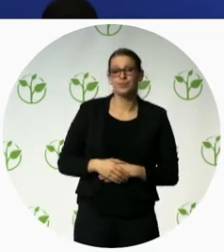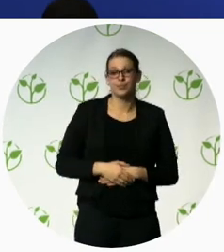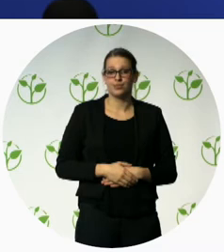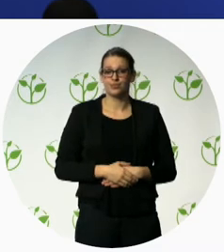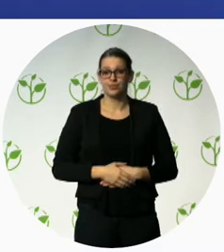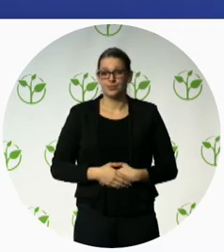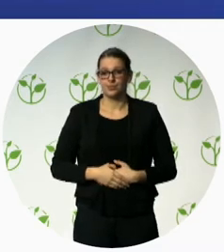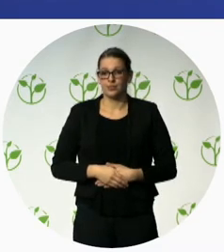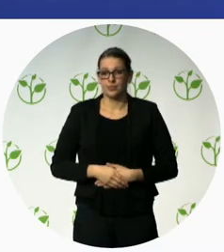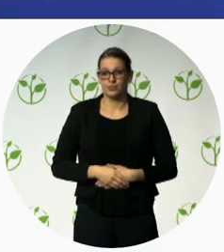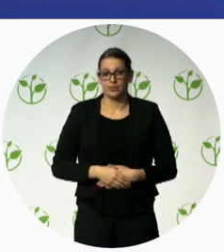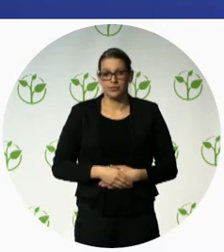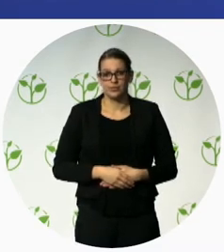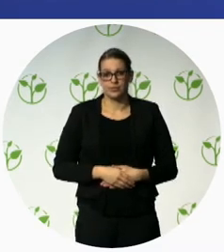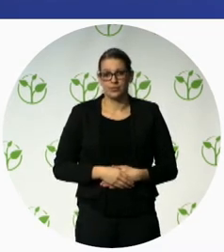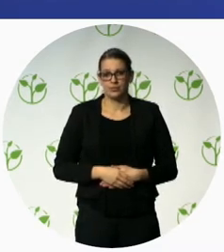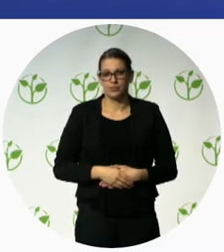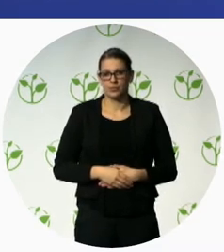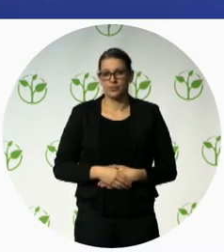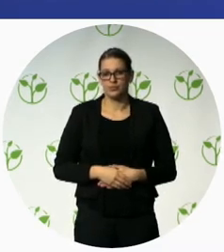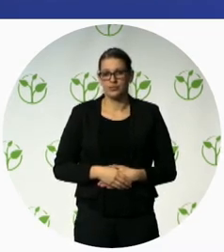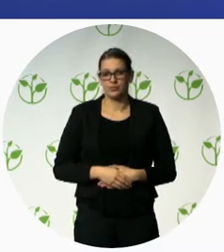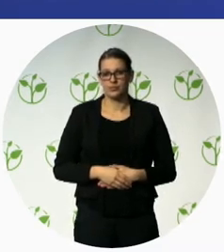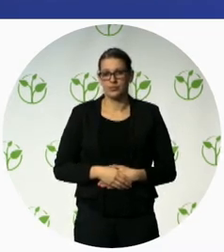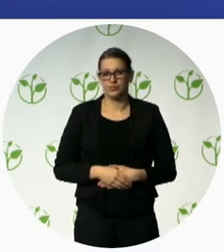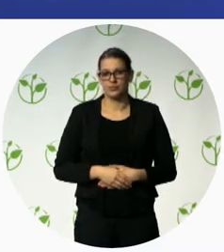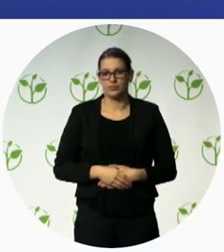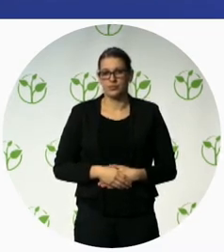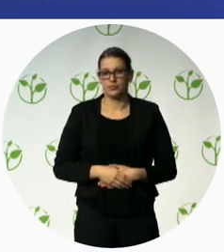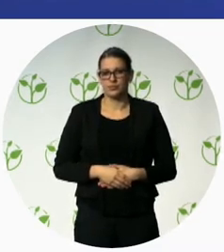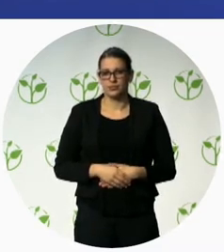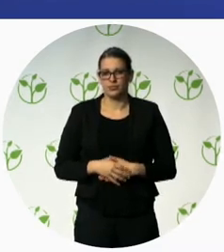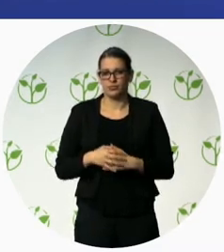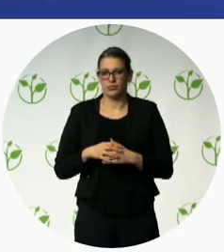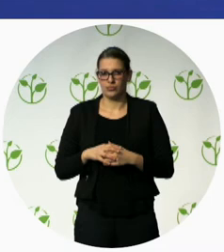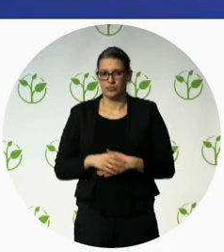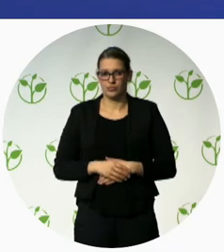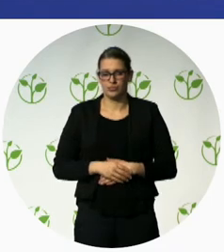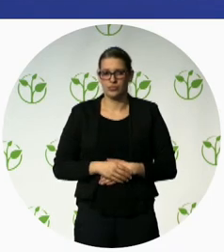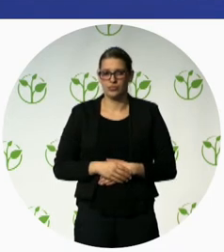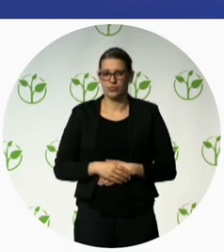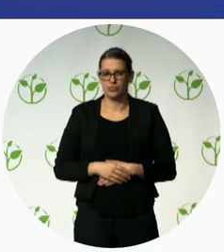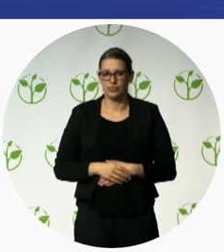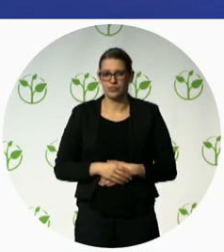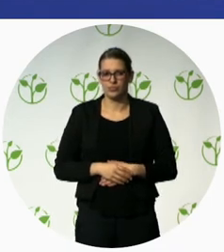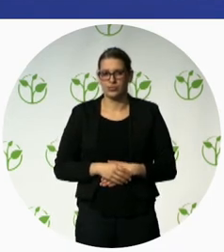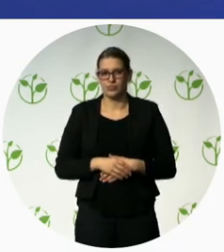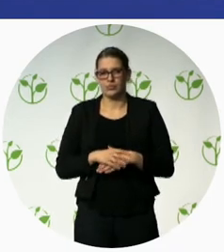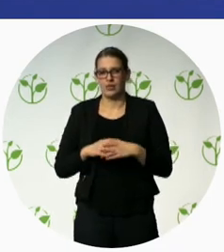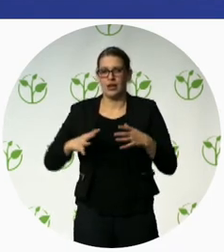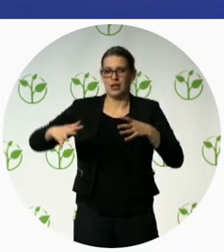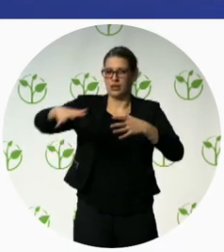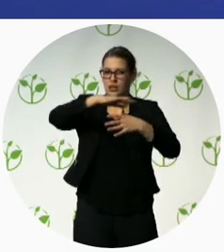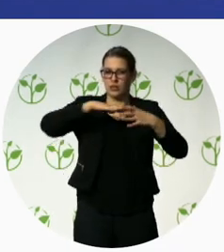the idea is to have an impact at policy level. So sometimes the most difficult is to get the access point.